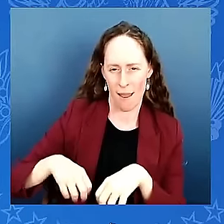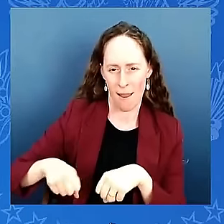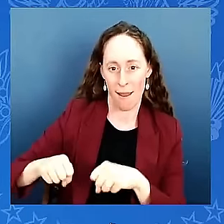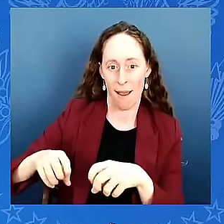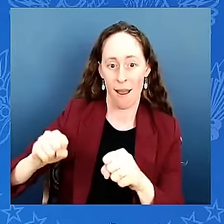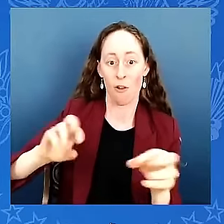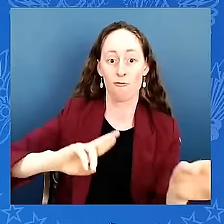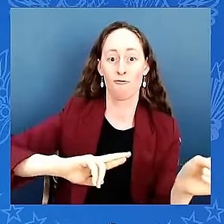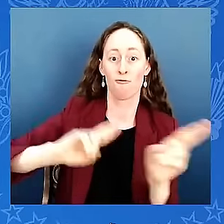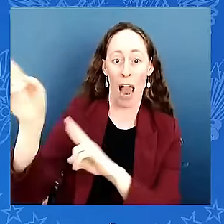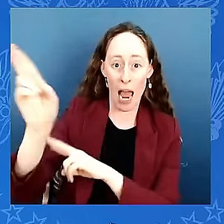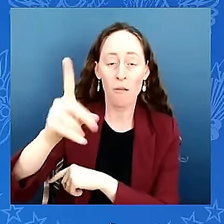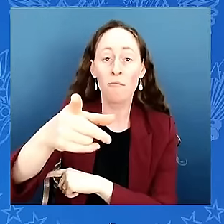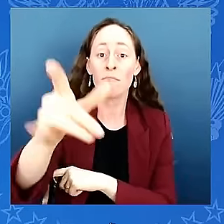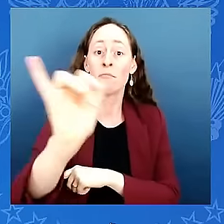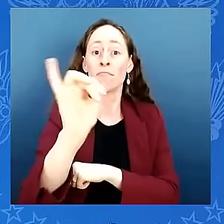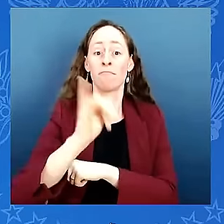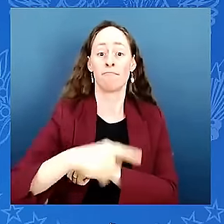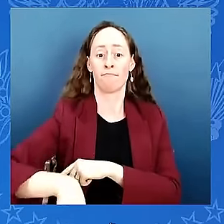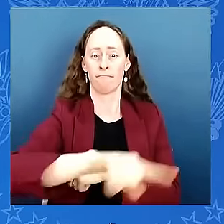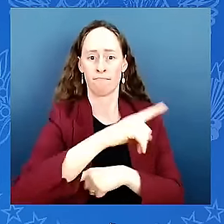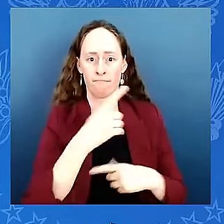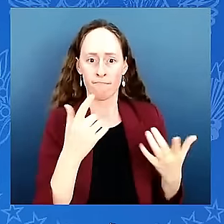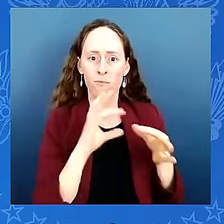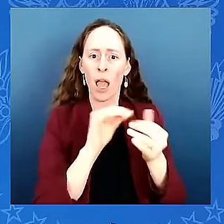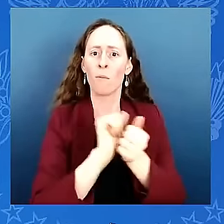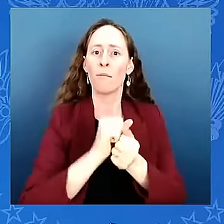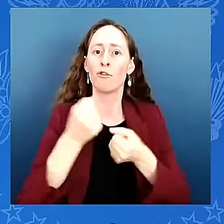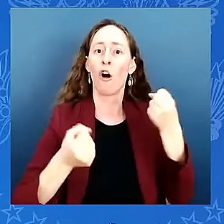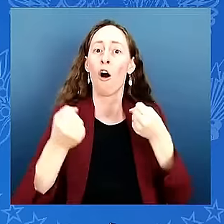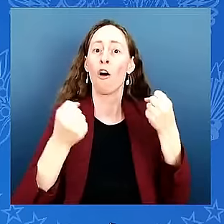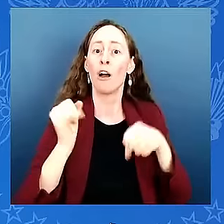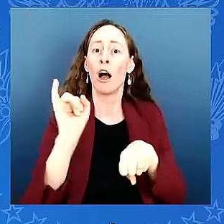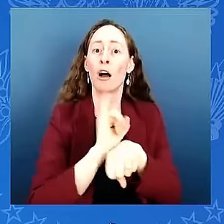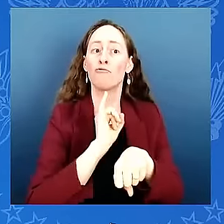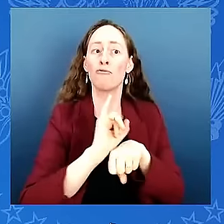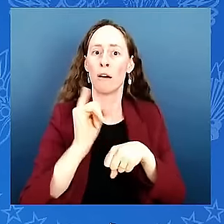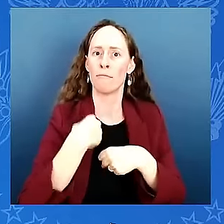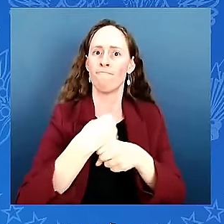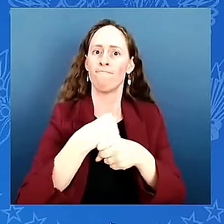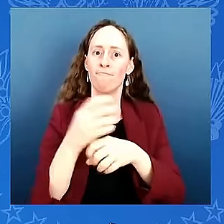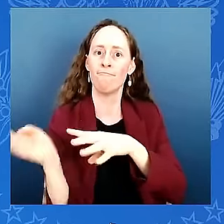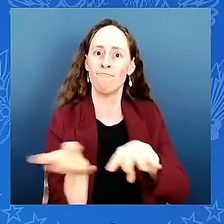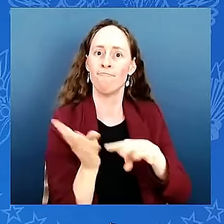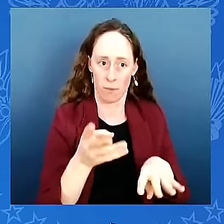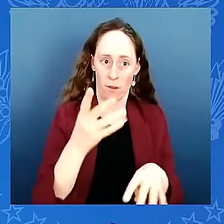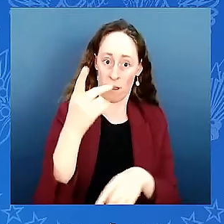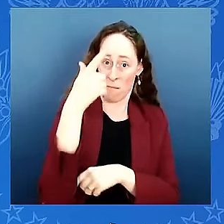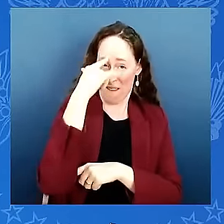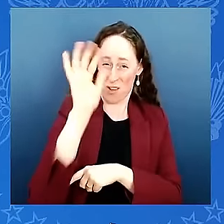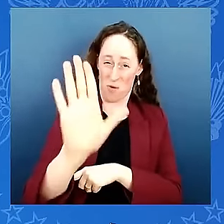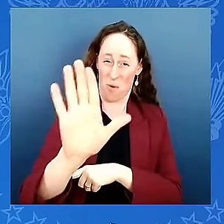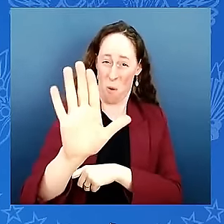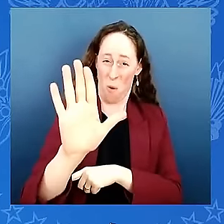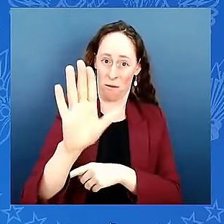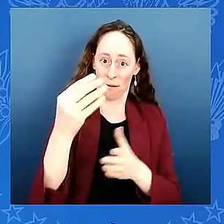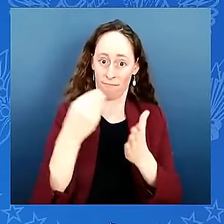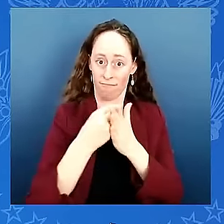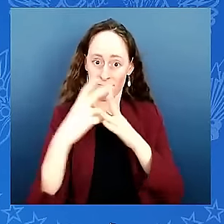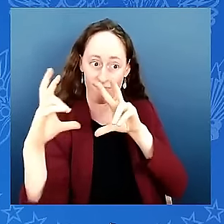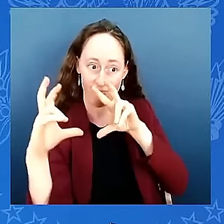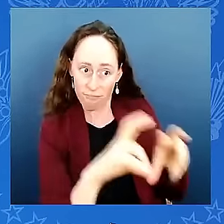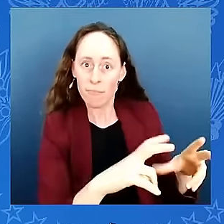because of your inflation reduction act and because of those same investments in electric and batteries in 2023